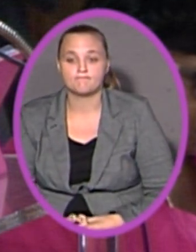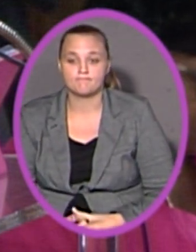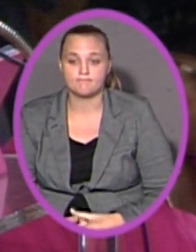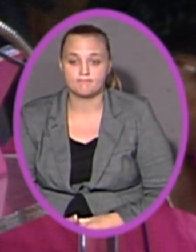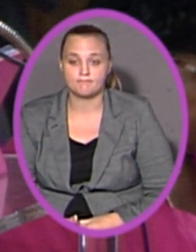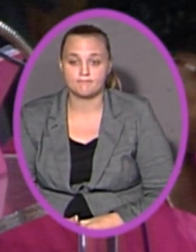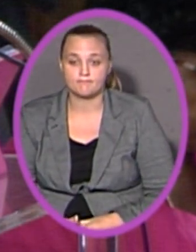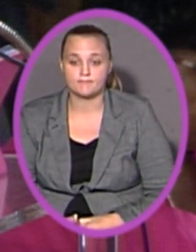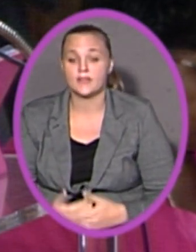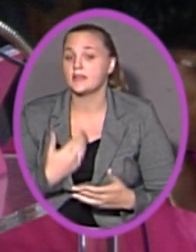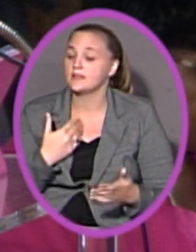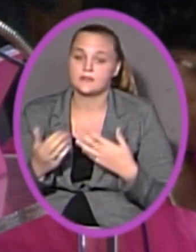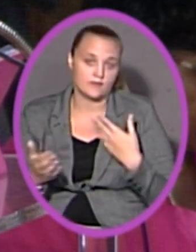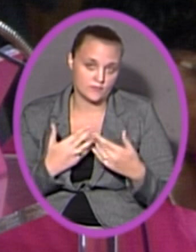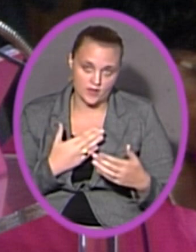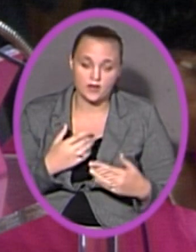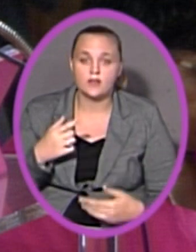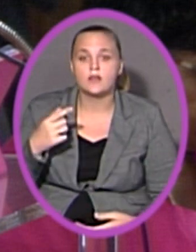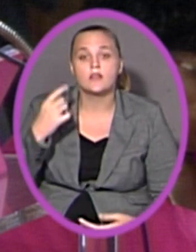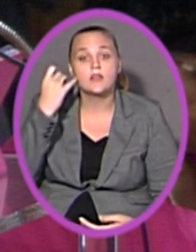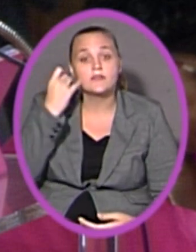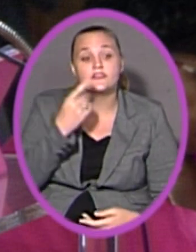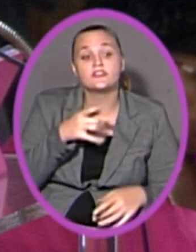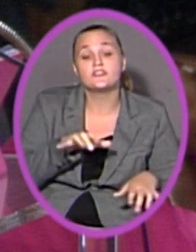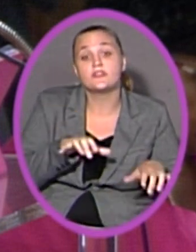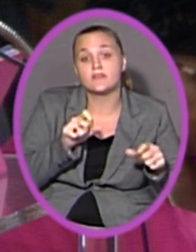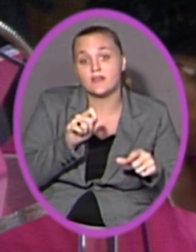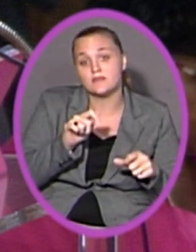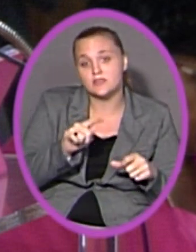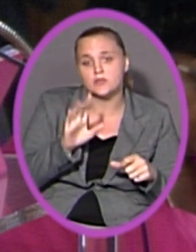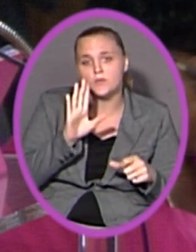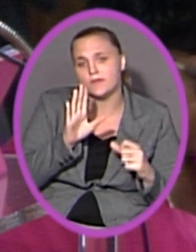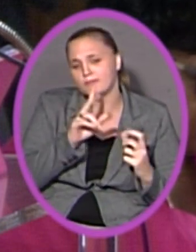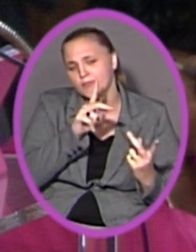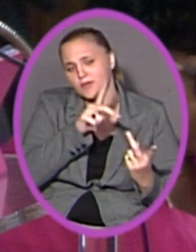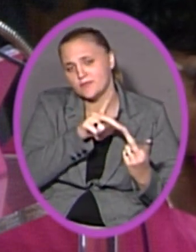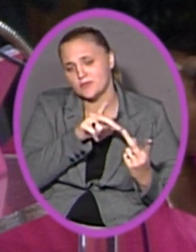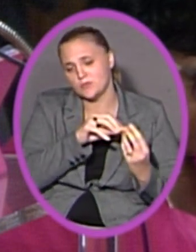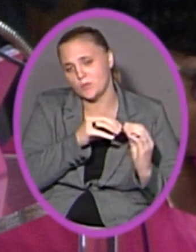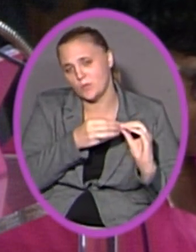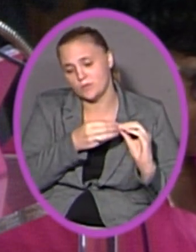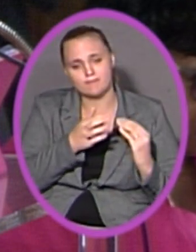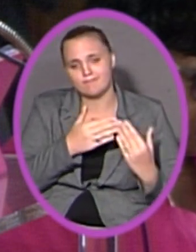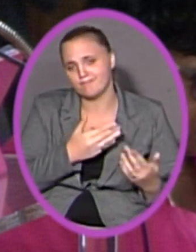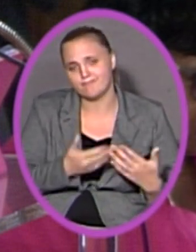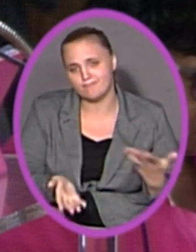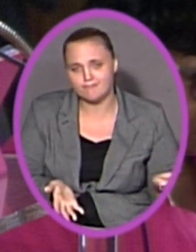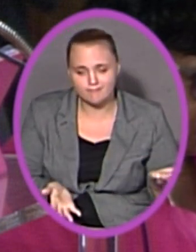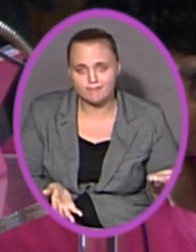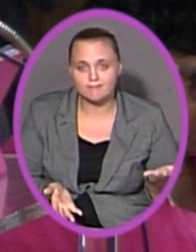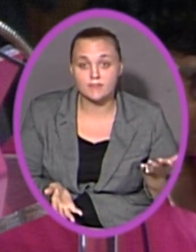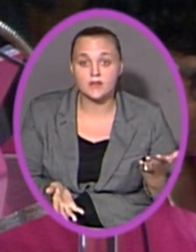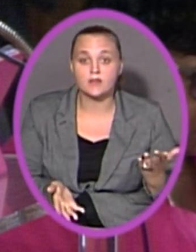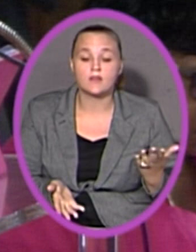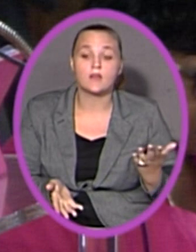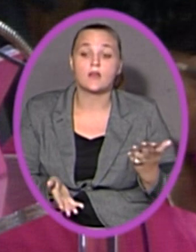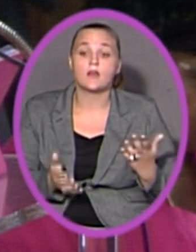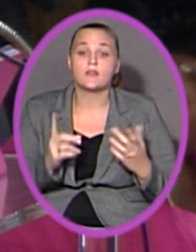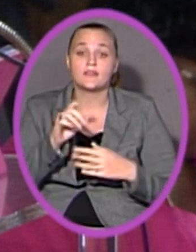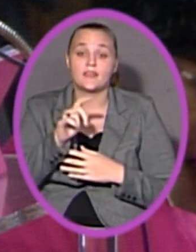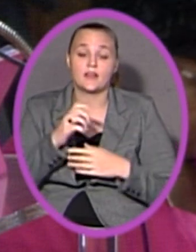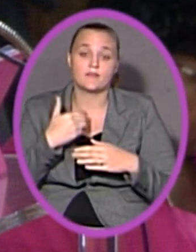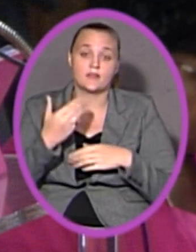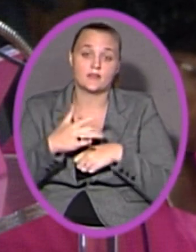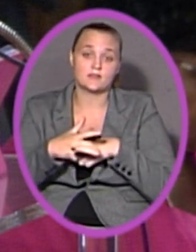Never mind that if she had taken it, she would have probably gotten a perfect score. But coincidentally, the date of the next available test